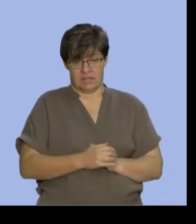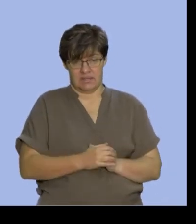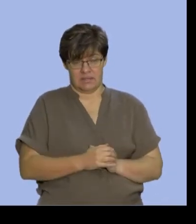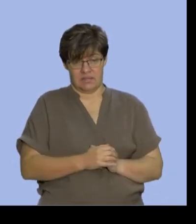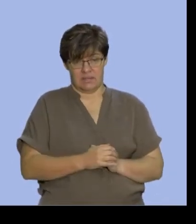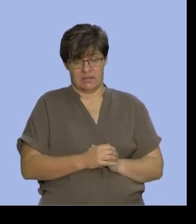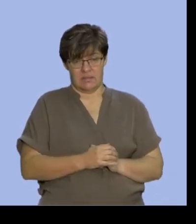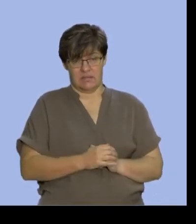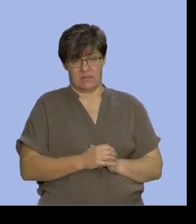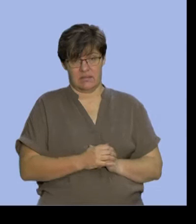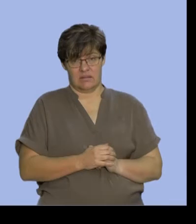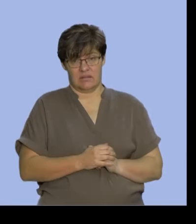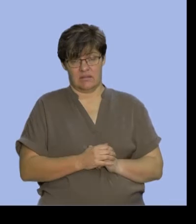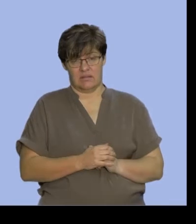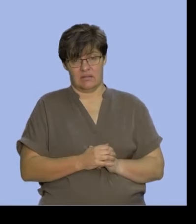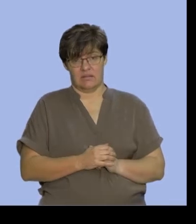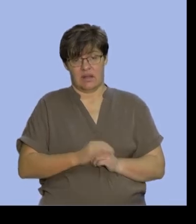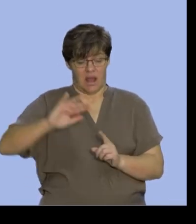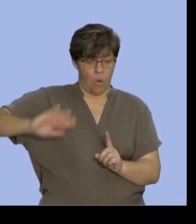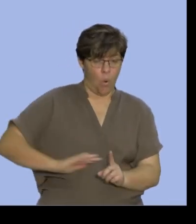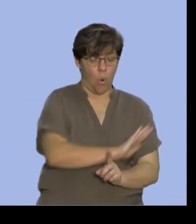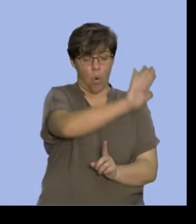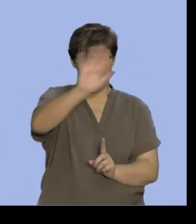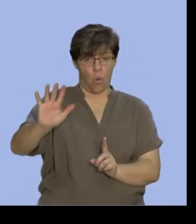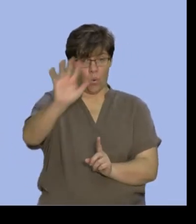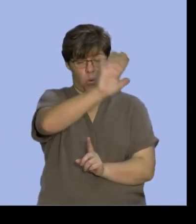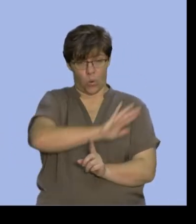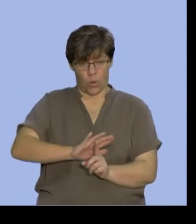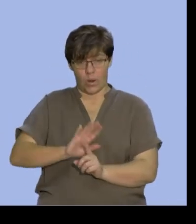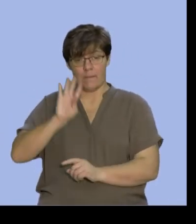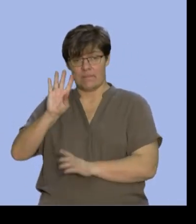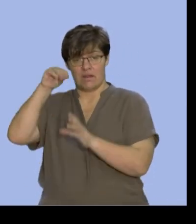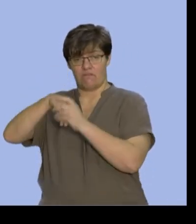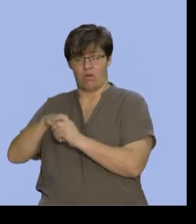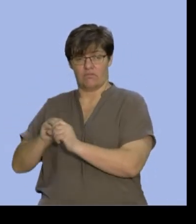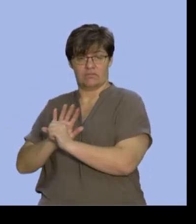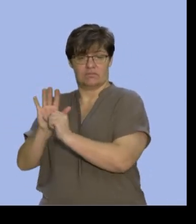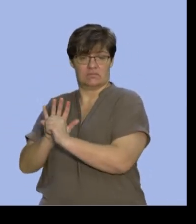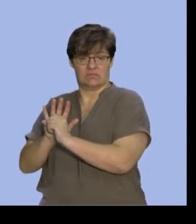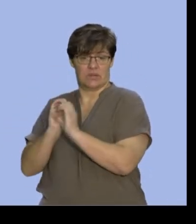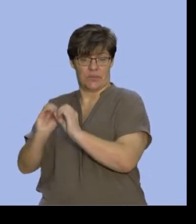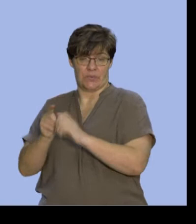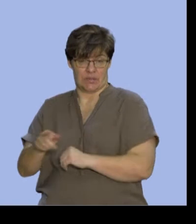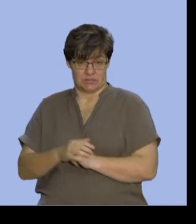Well, that's everything that is not in B. And we're going to recognize that is 1